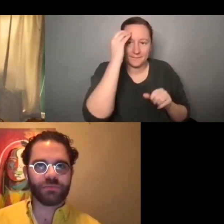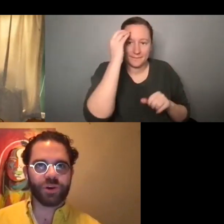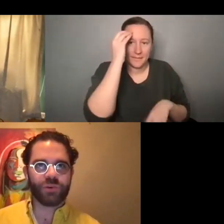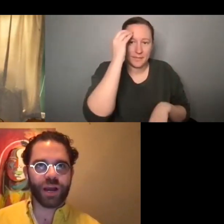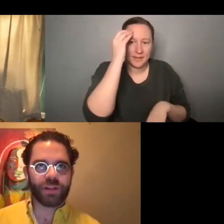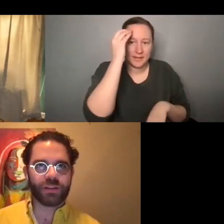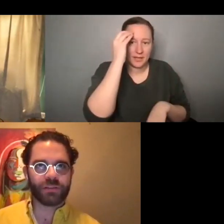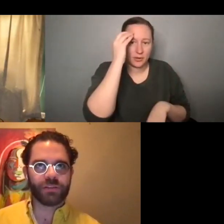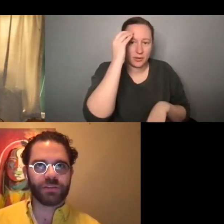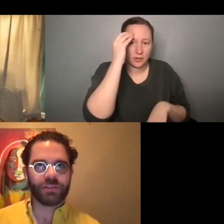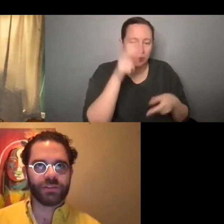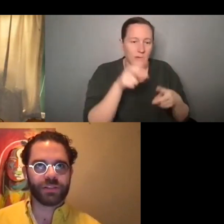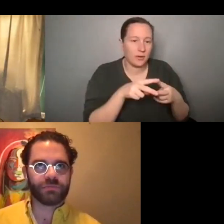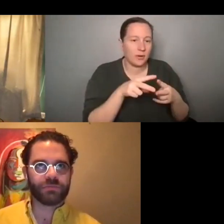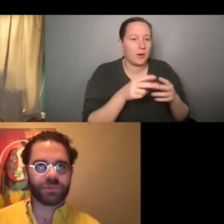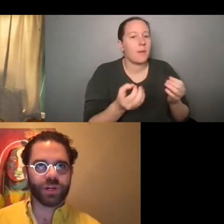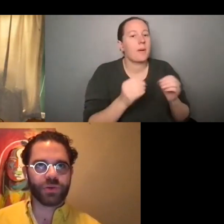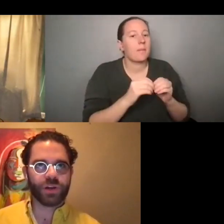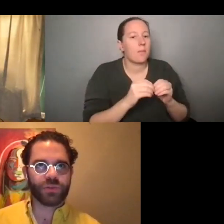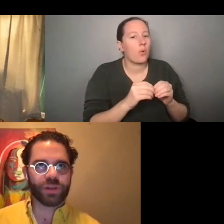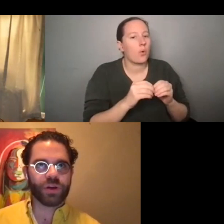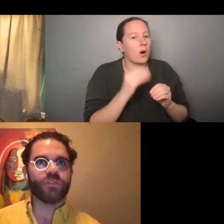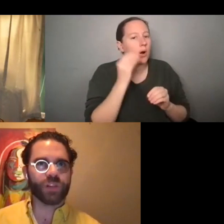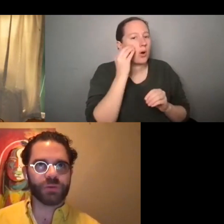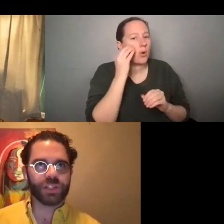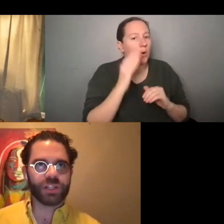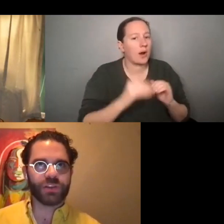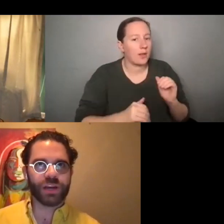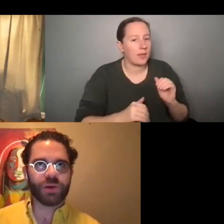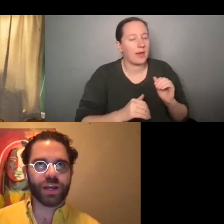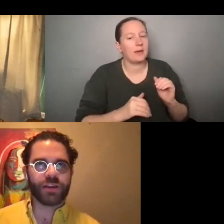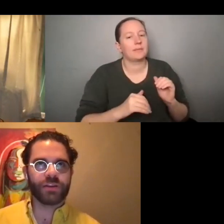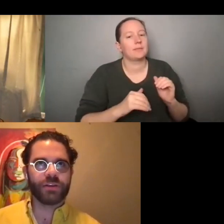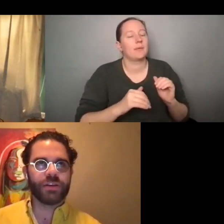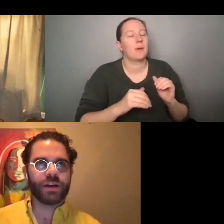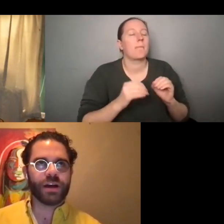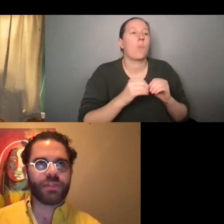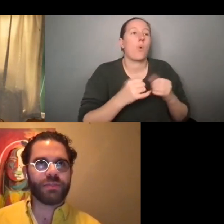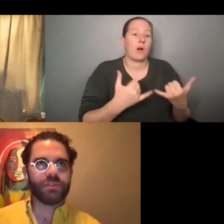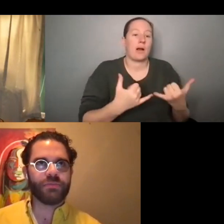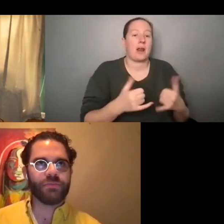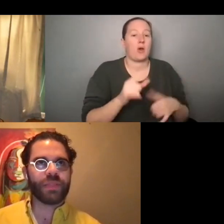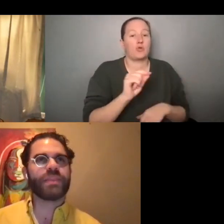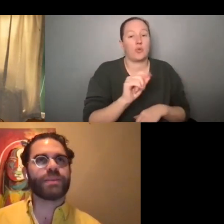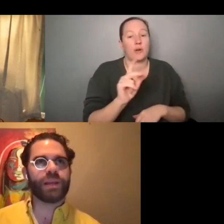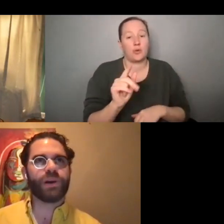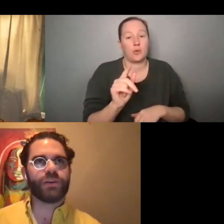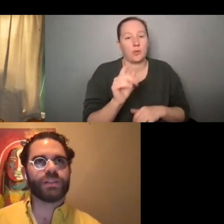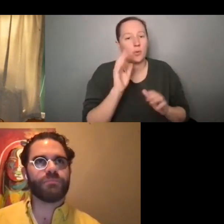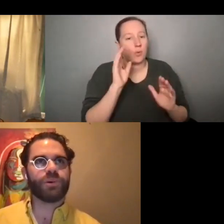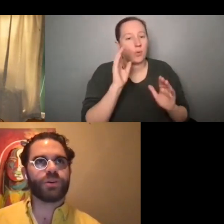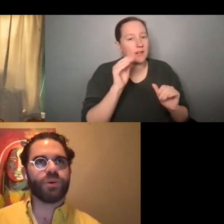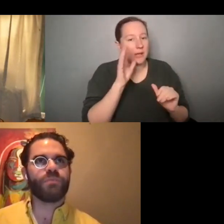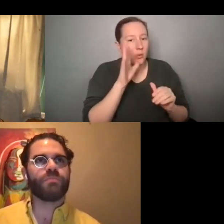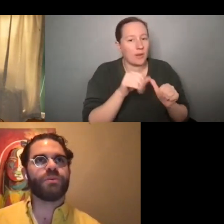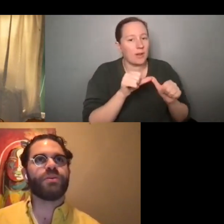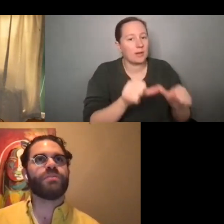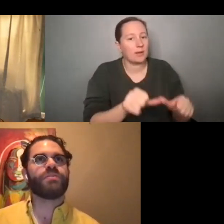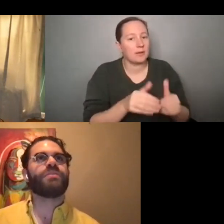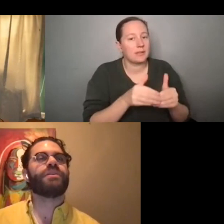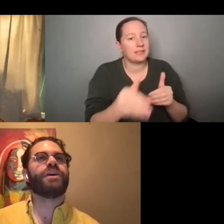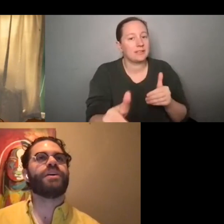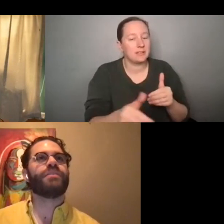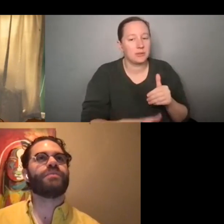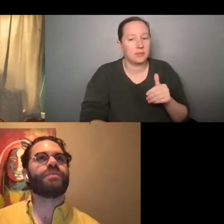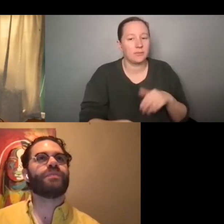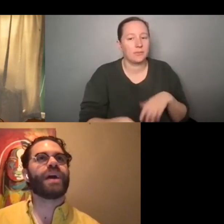more prominent in 2023 and hopefully it will continue that way. Uh, I, I think the big part is that more, more people